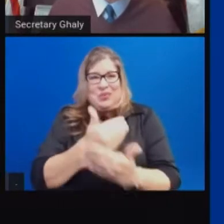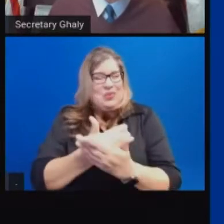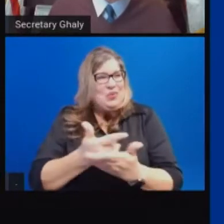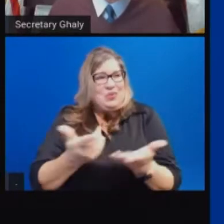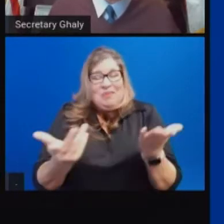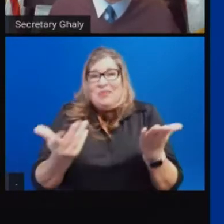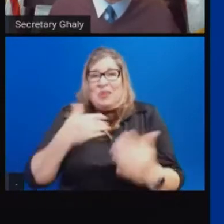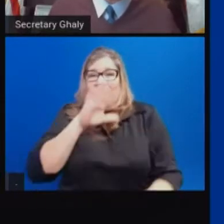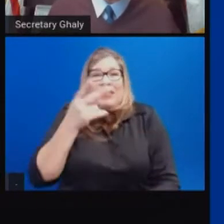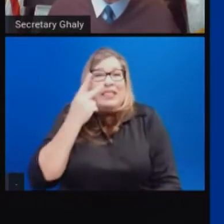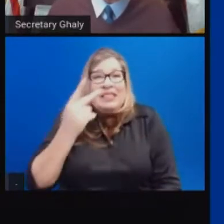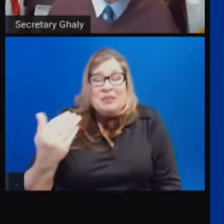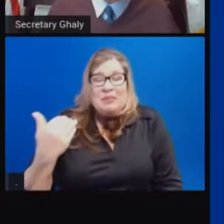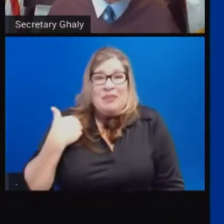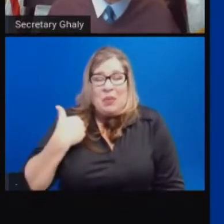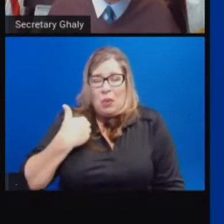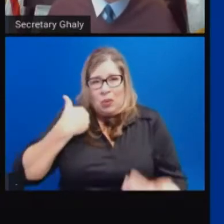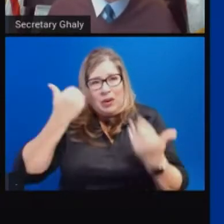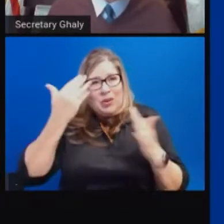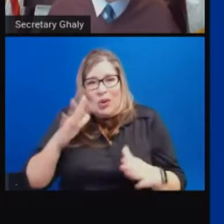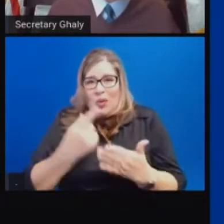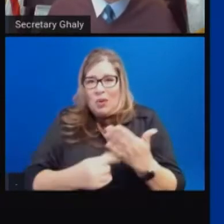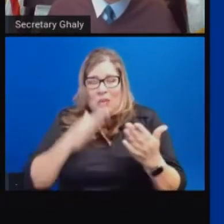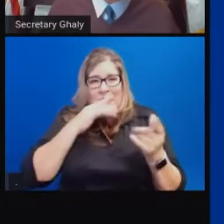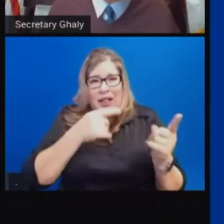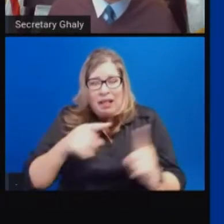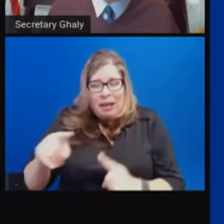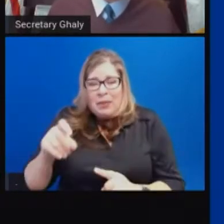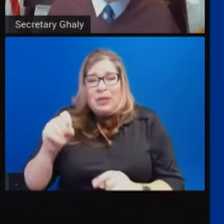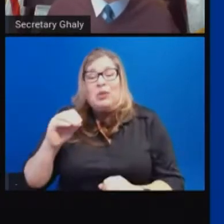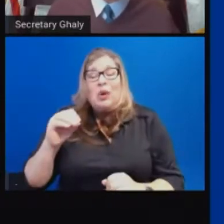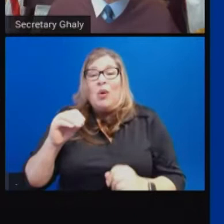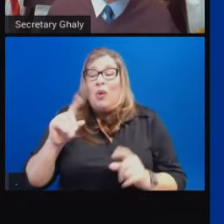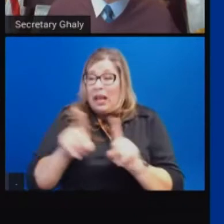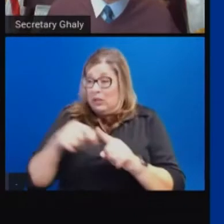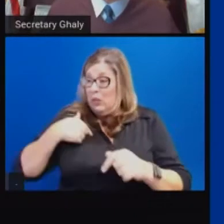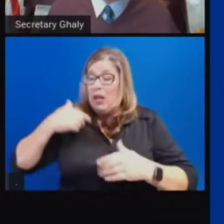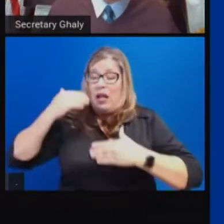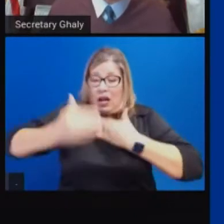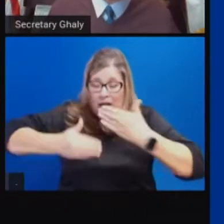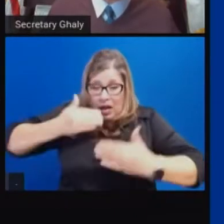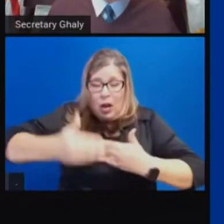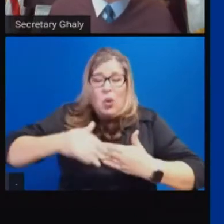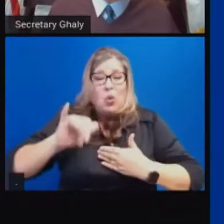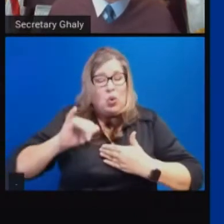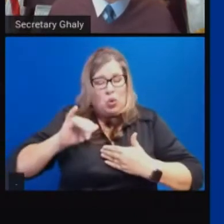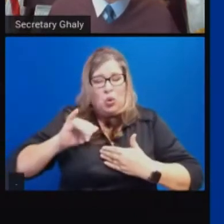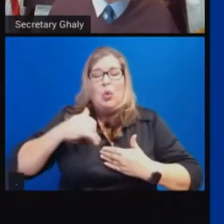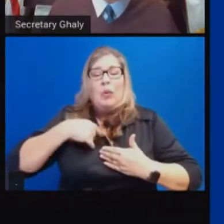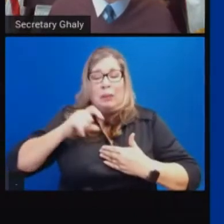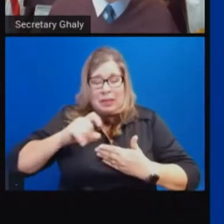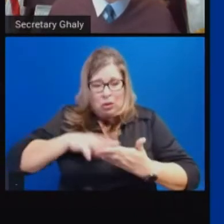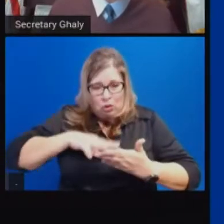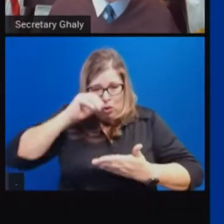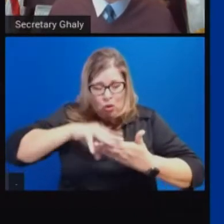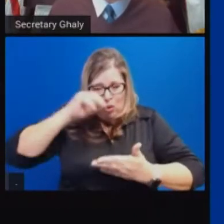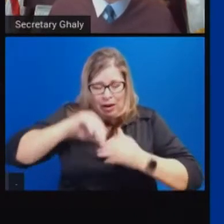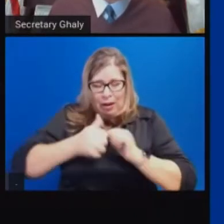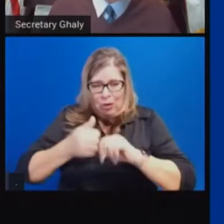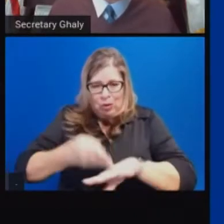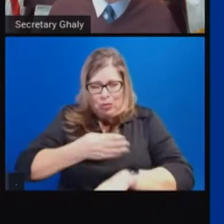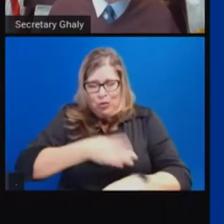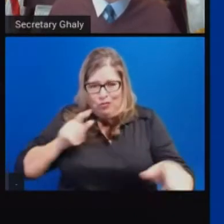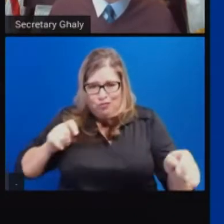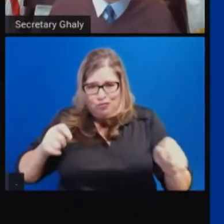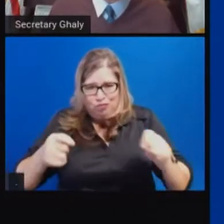about what it's going to do. And so we need to learn and learn quickly and adapt those learnings into our